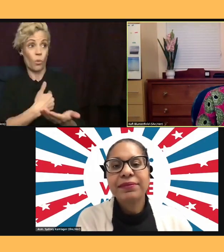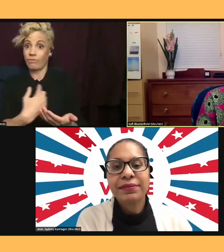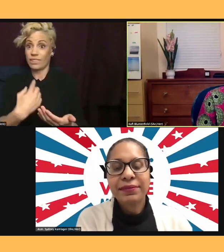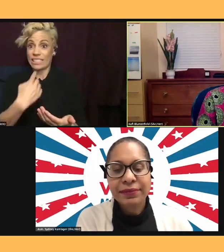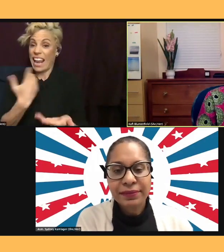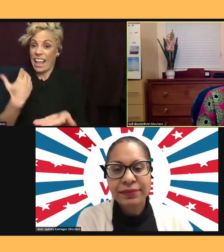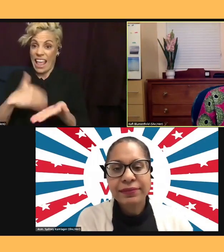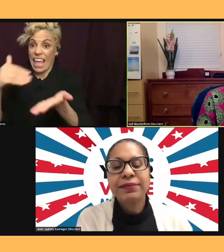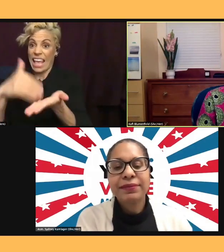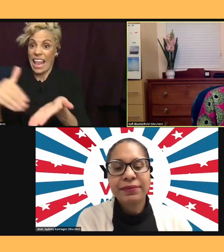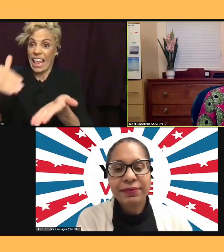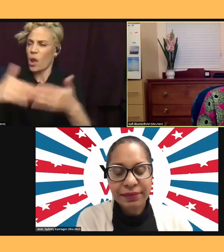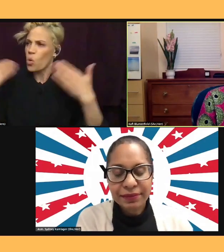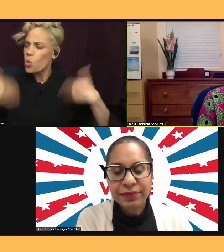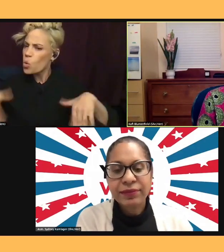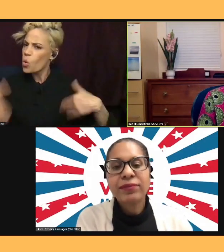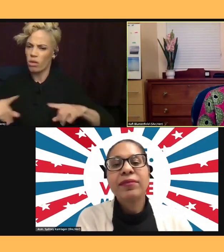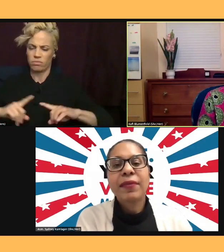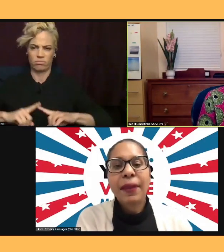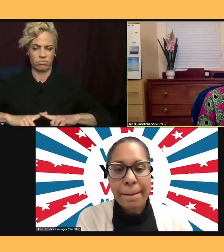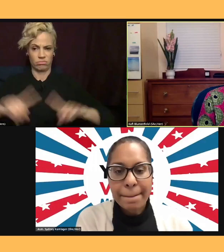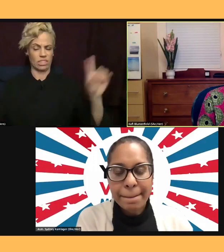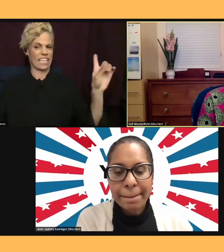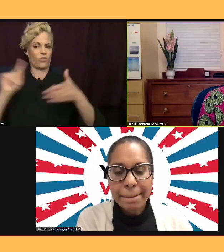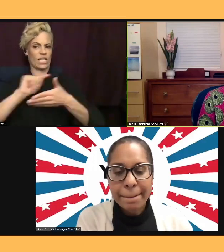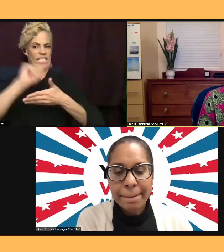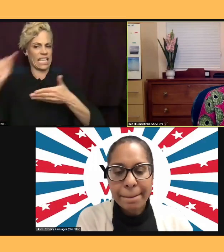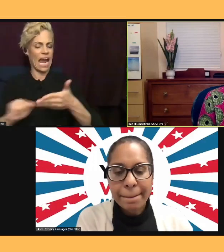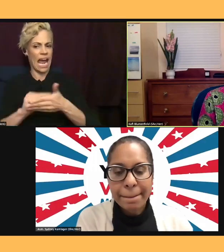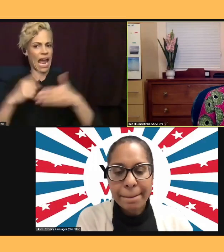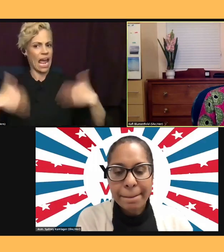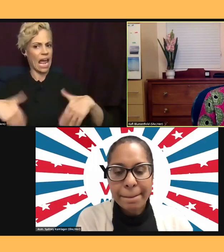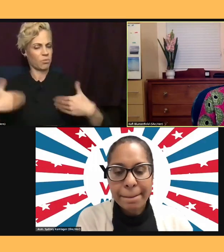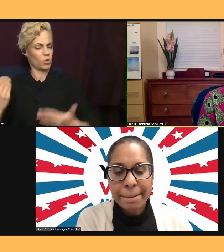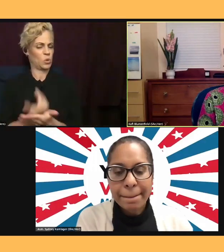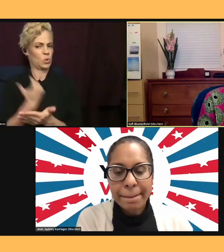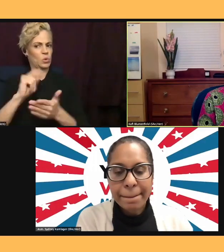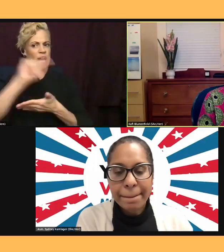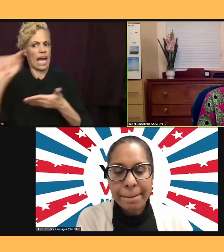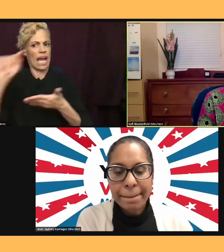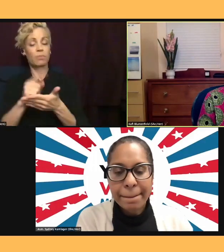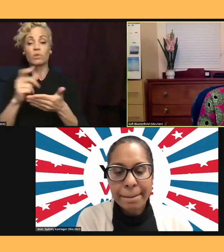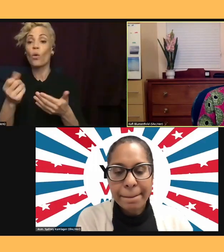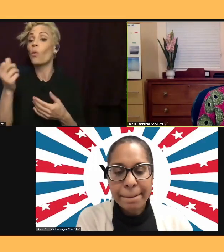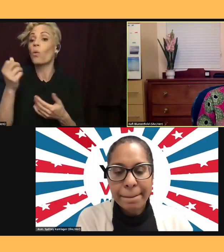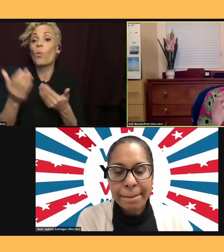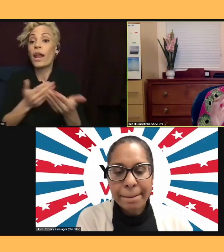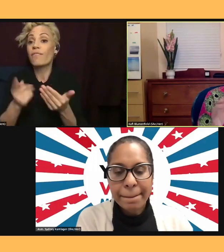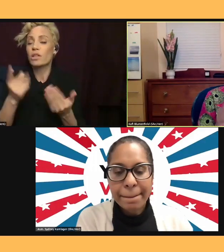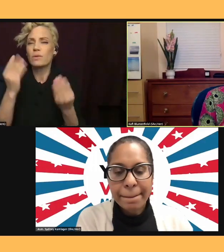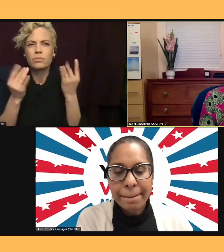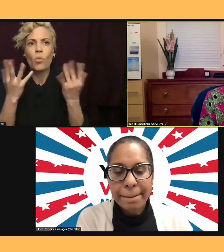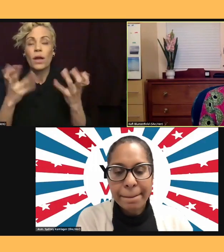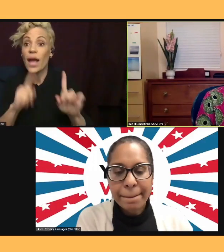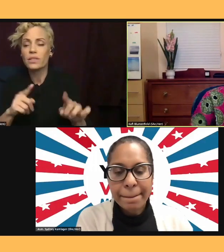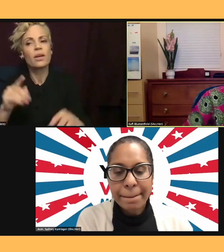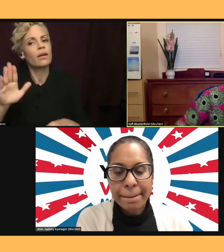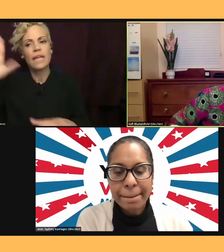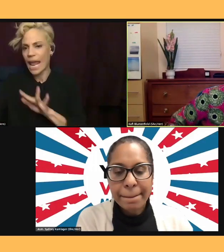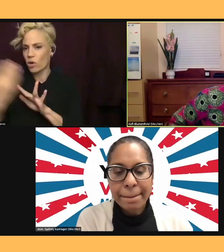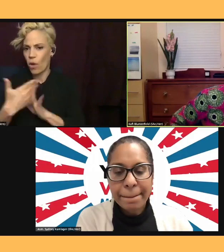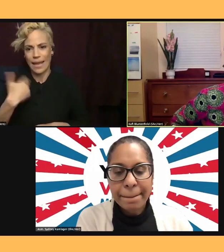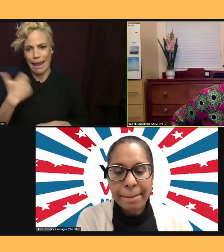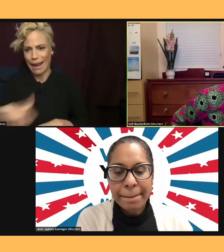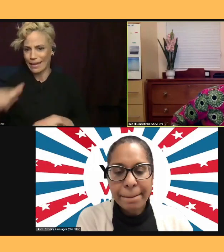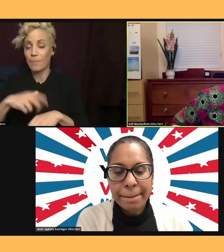time. So I extend that invitation and interrupt me at any point. And it looks as if Dr. Weber is going to come on